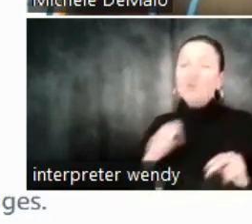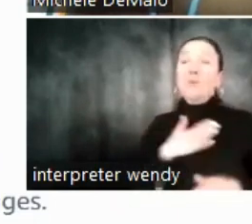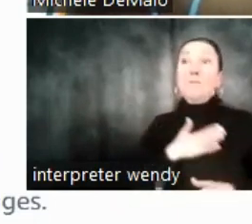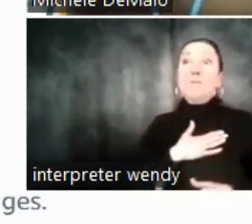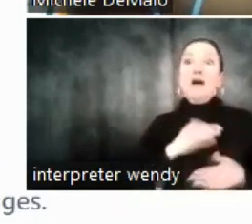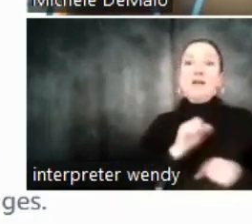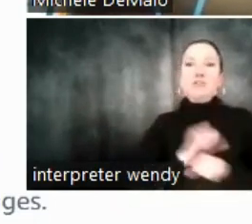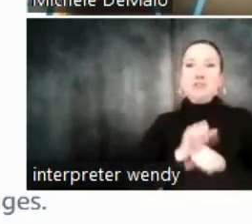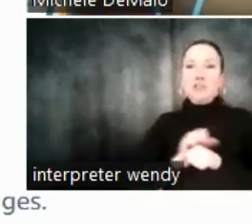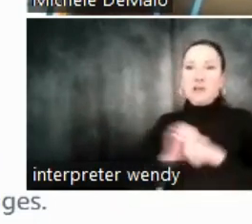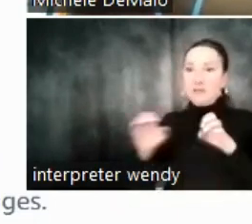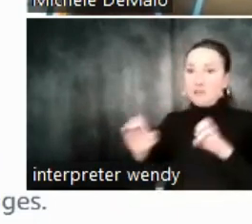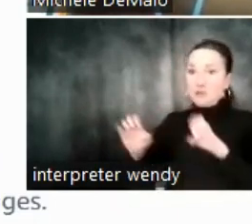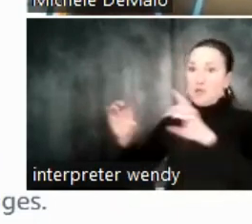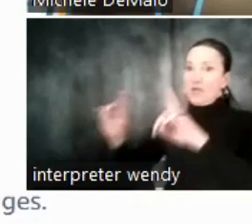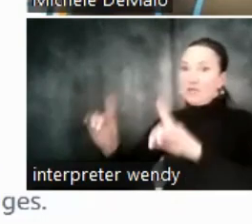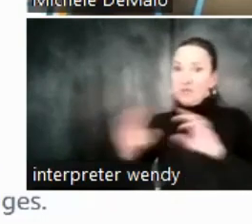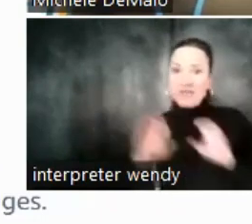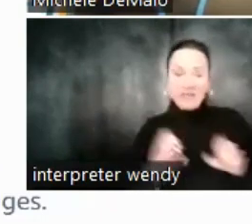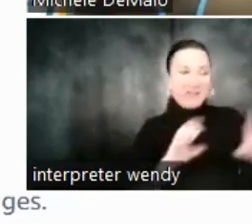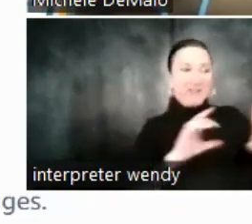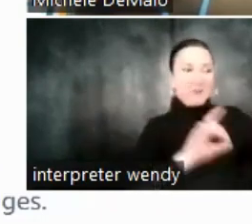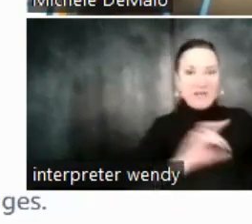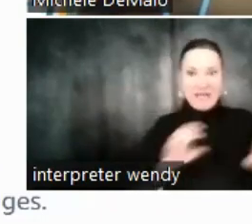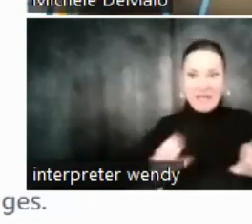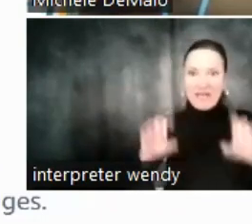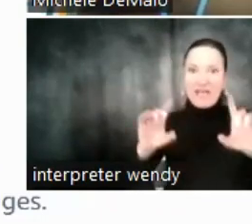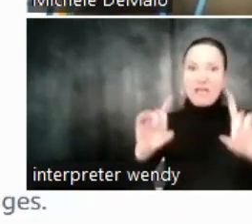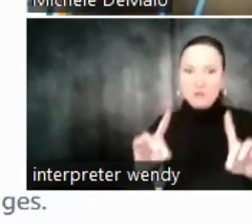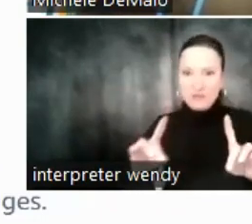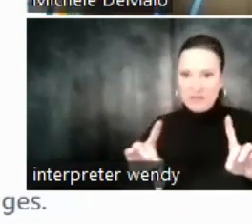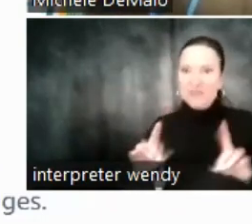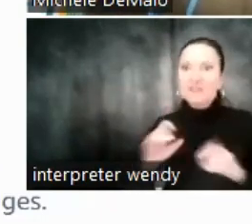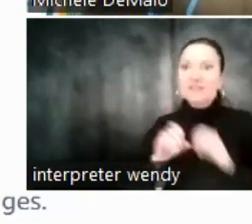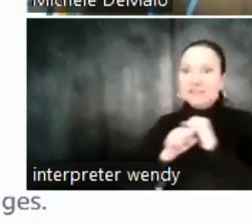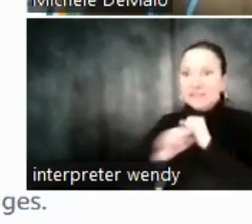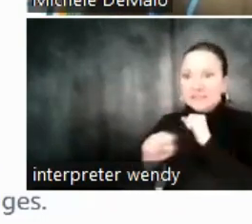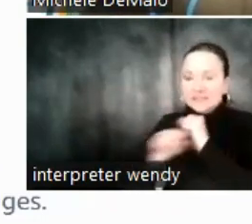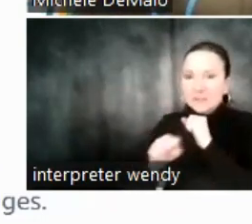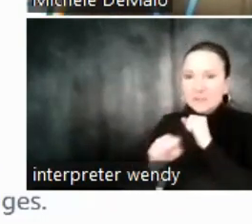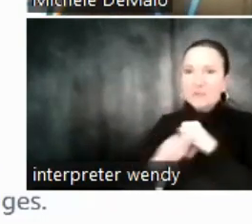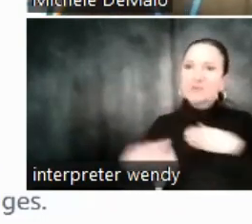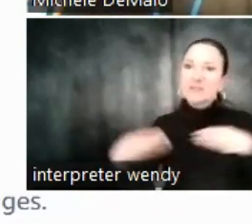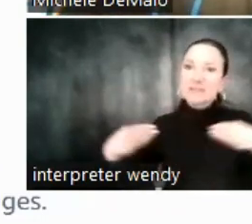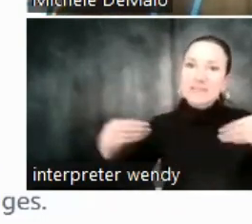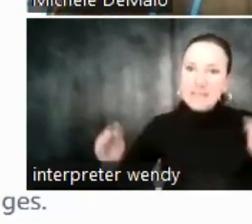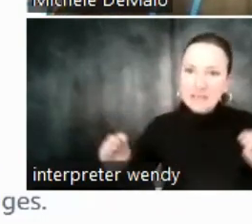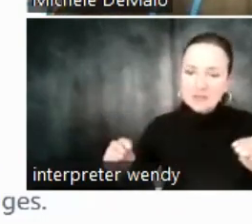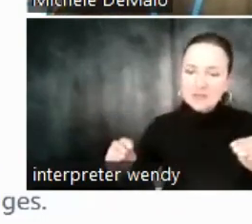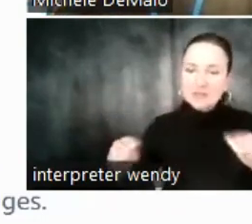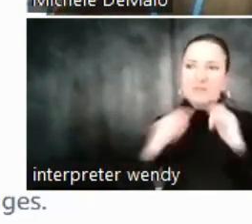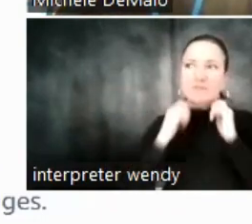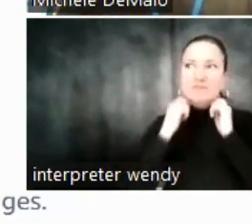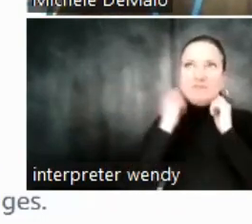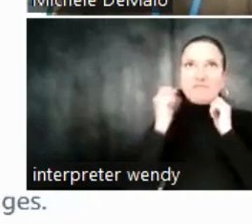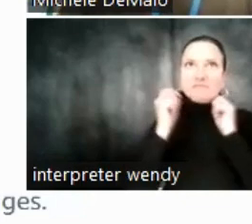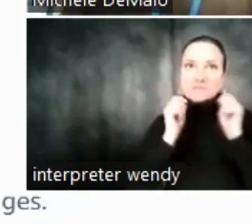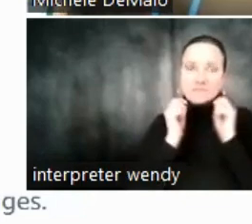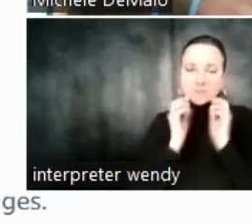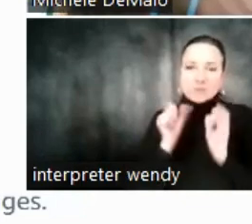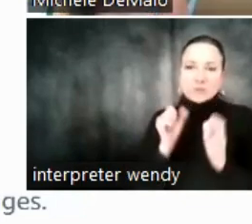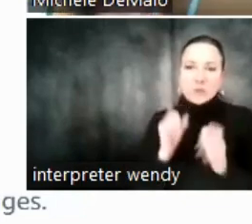on how to measure the effectiveness of certain campaigns in order to scale sales over time, in order to